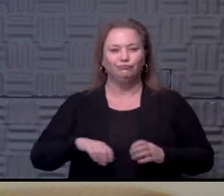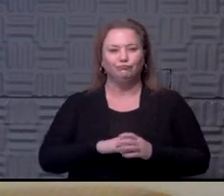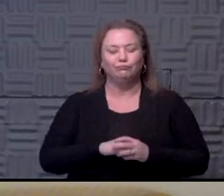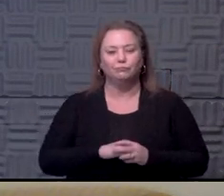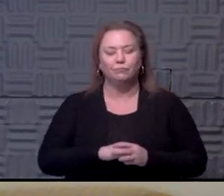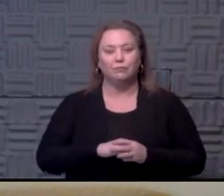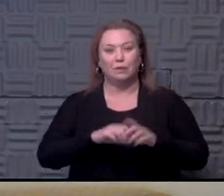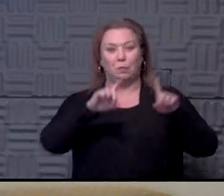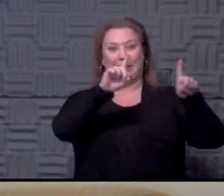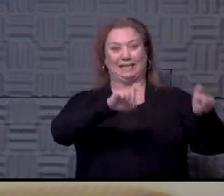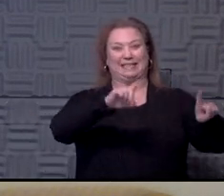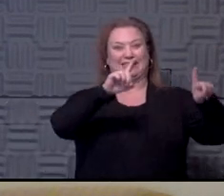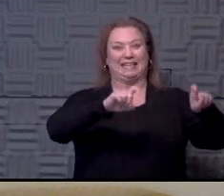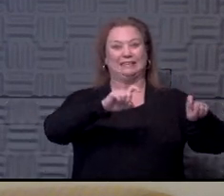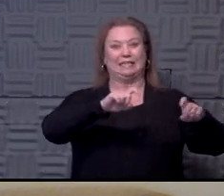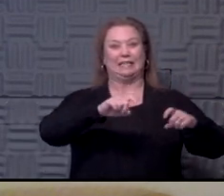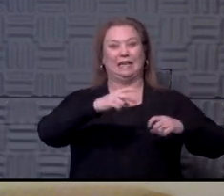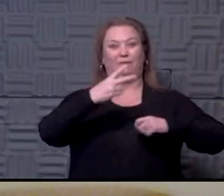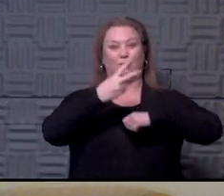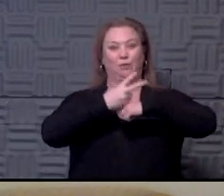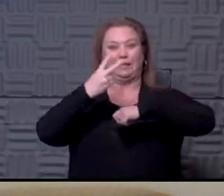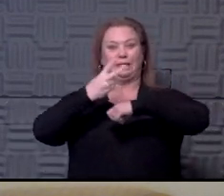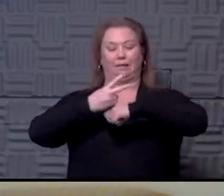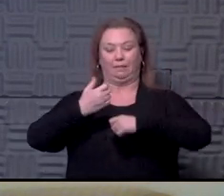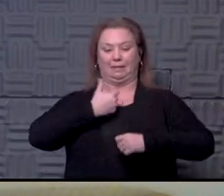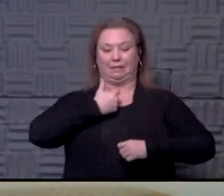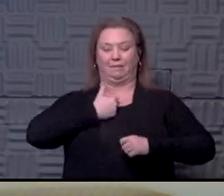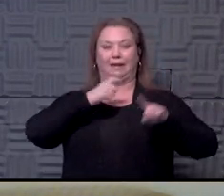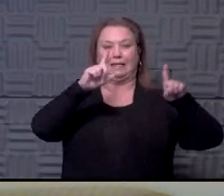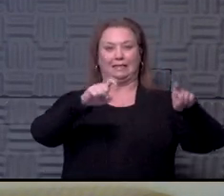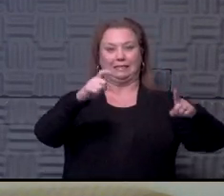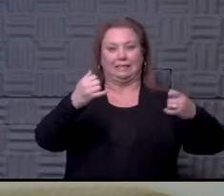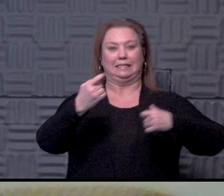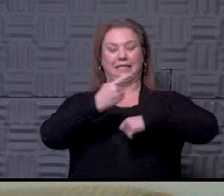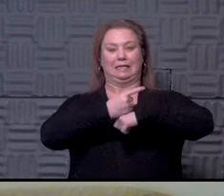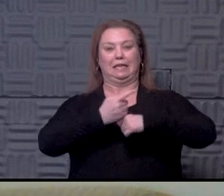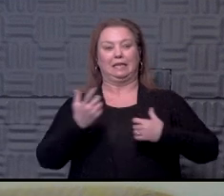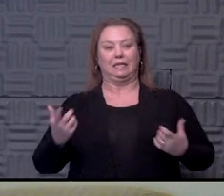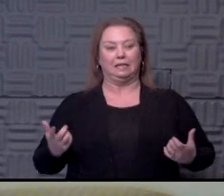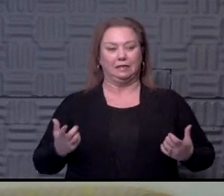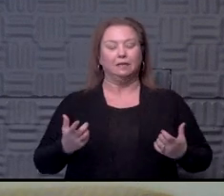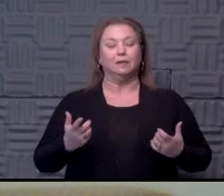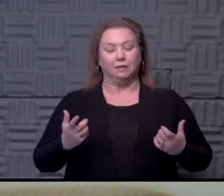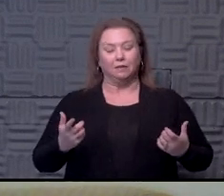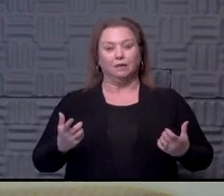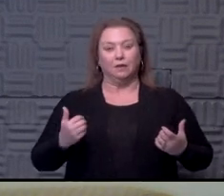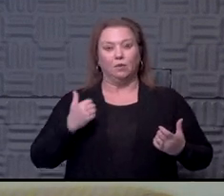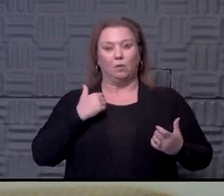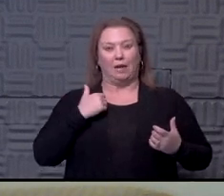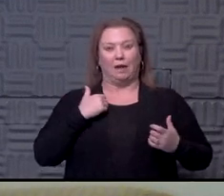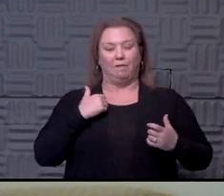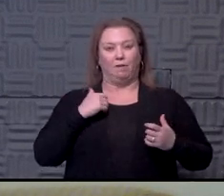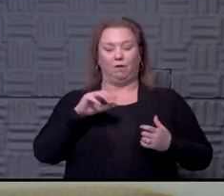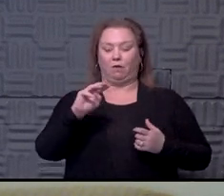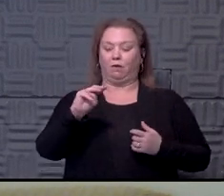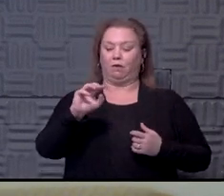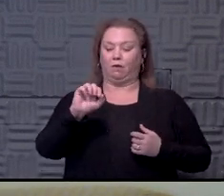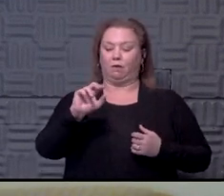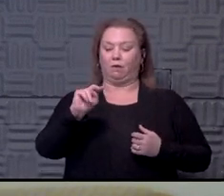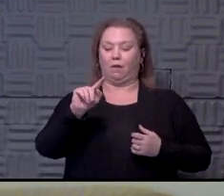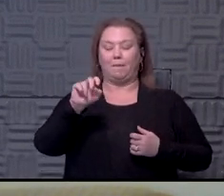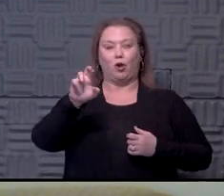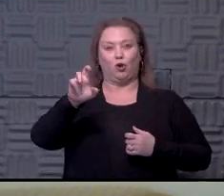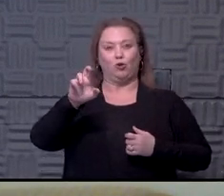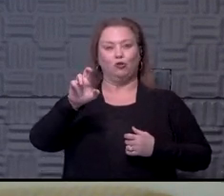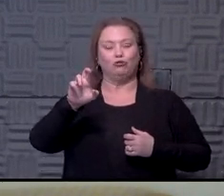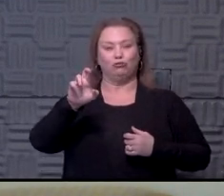We get tested every other day. In fact, I have to get tested today. We even have our little monitors. Those just came in.